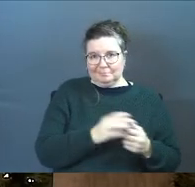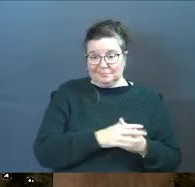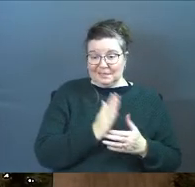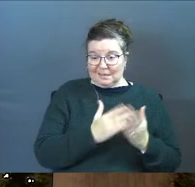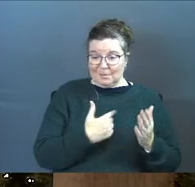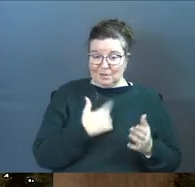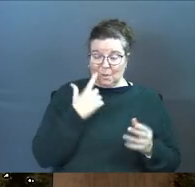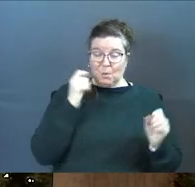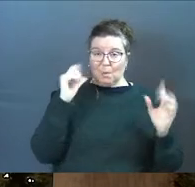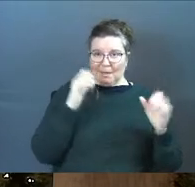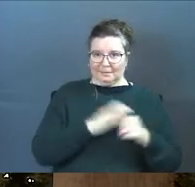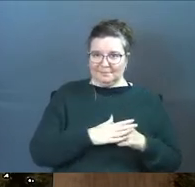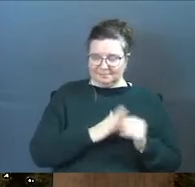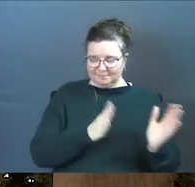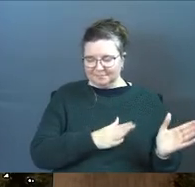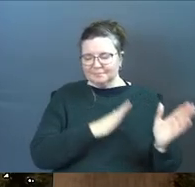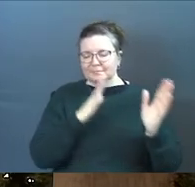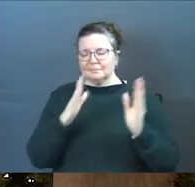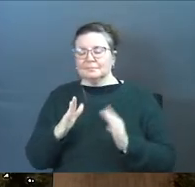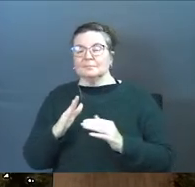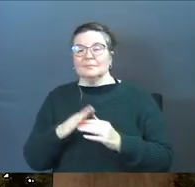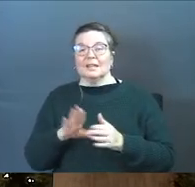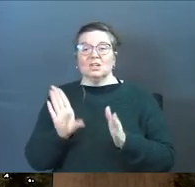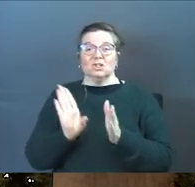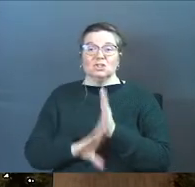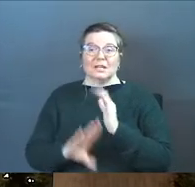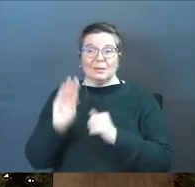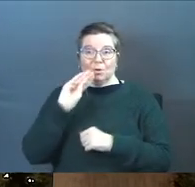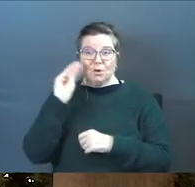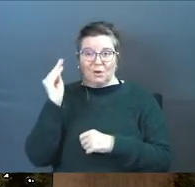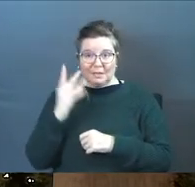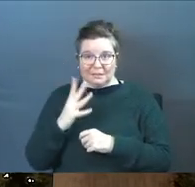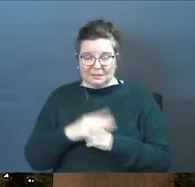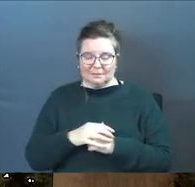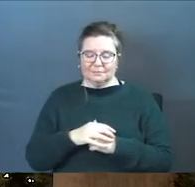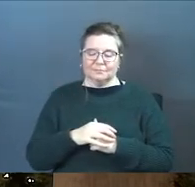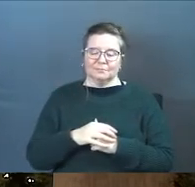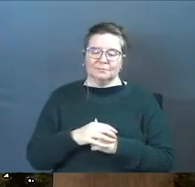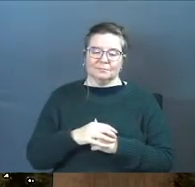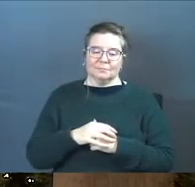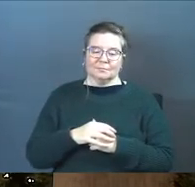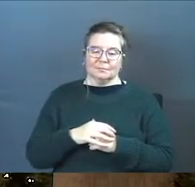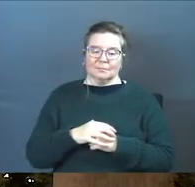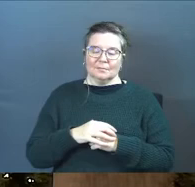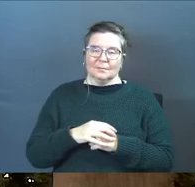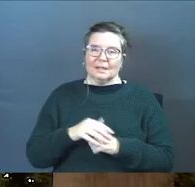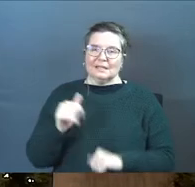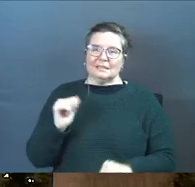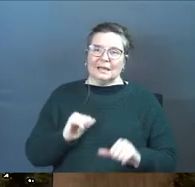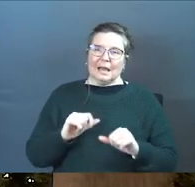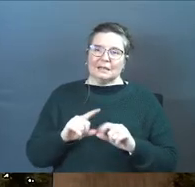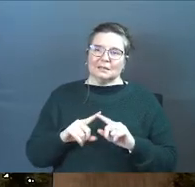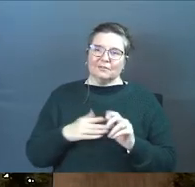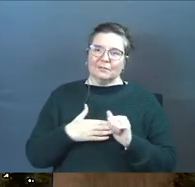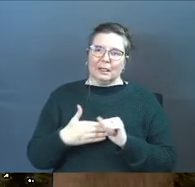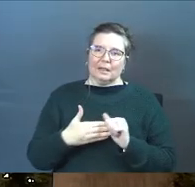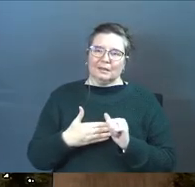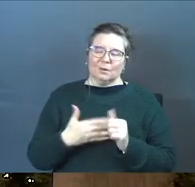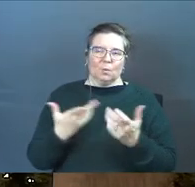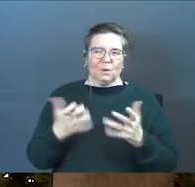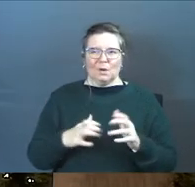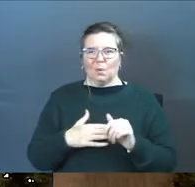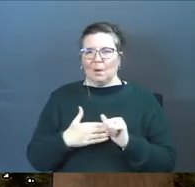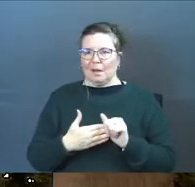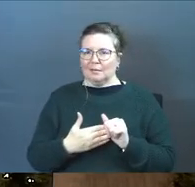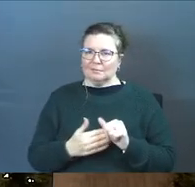Some of you are awake. Okay, next. Cheap grace. An act of leniency. We don't